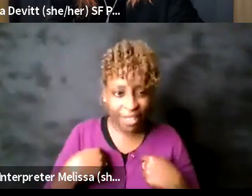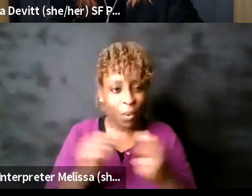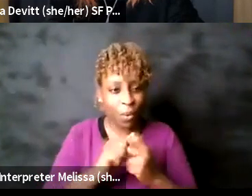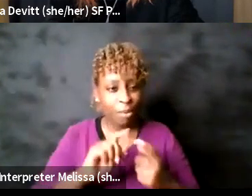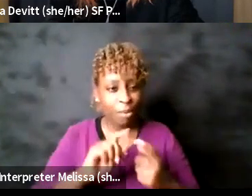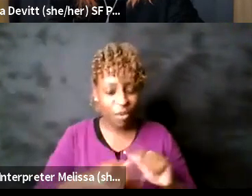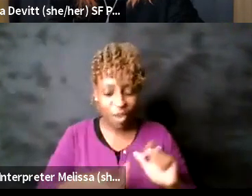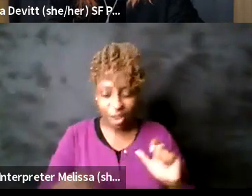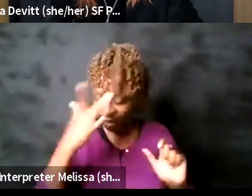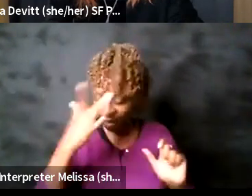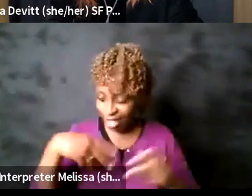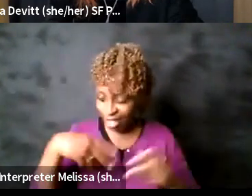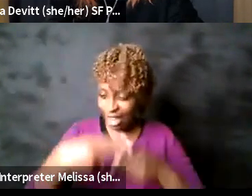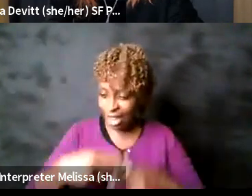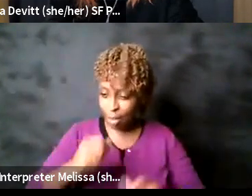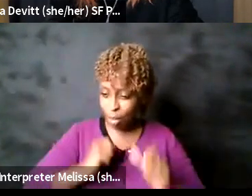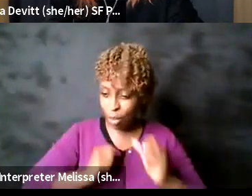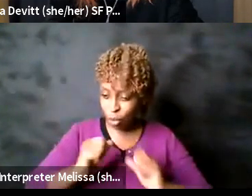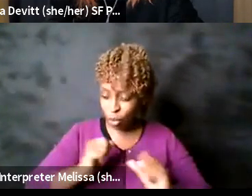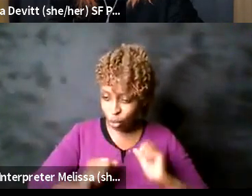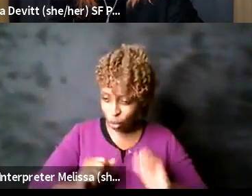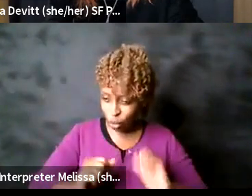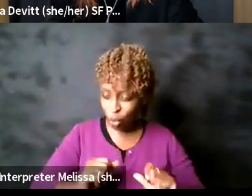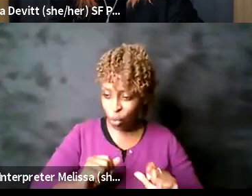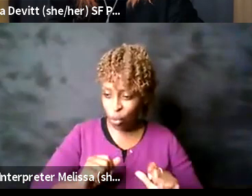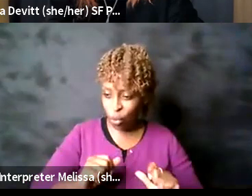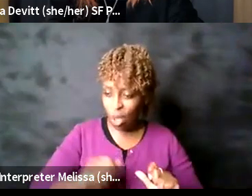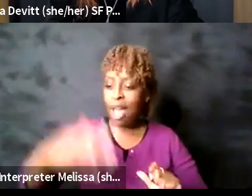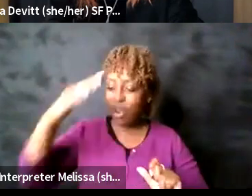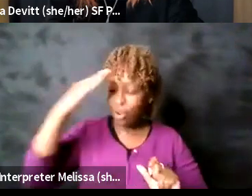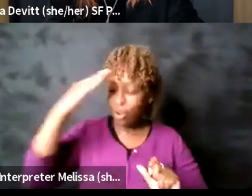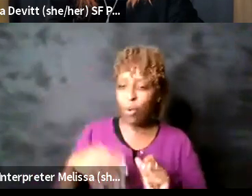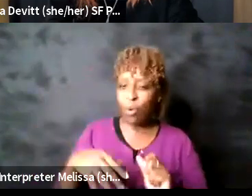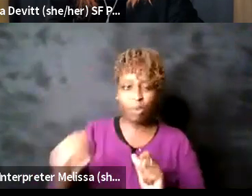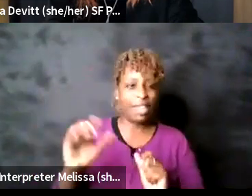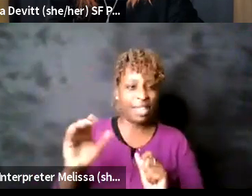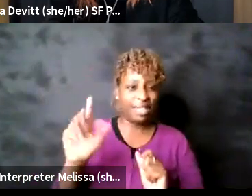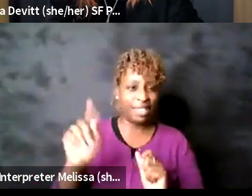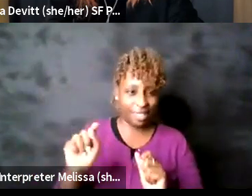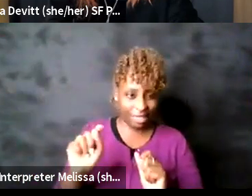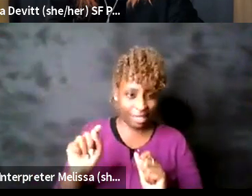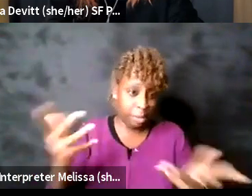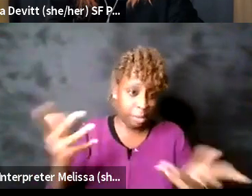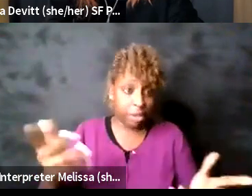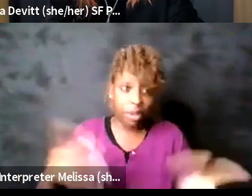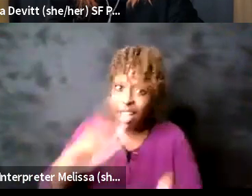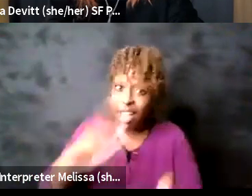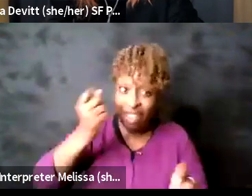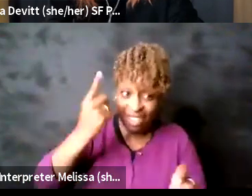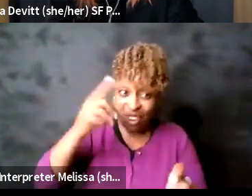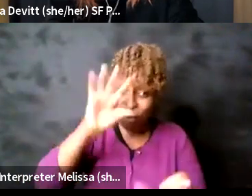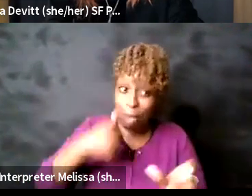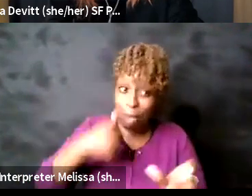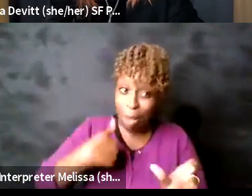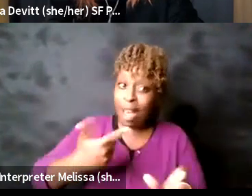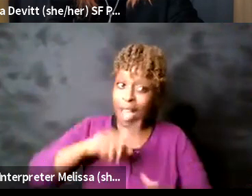was but it was at act and we were we're regular theater goers uh